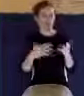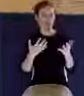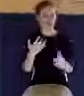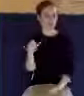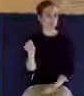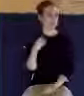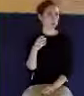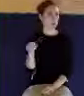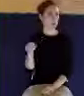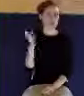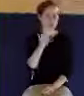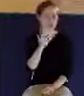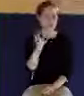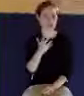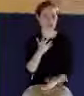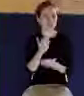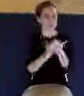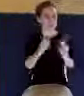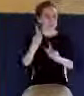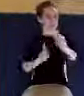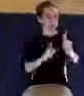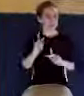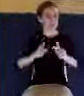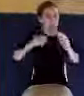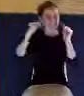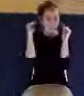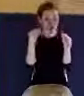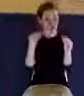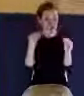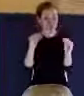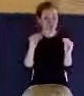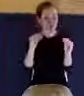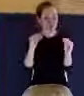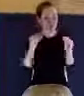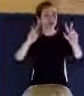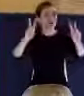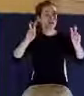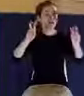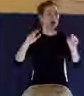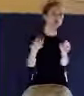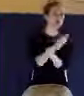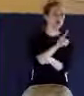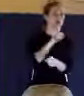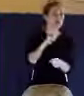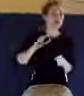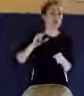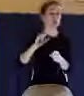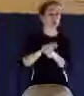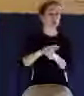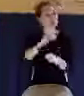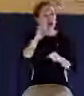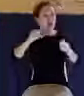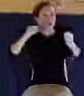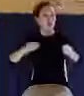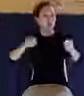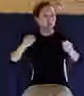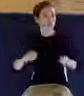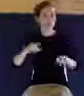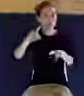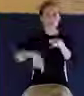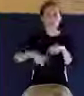because there are some who actually teach that, you know, this full assurance is not really possible. There's no way for you to know.